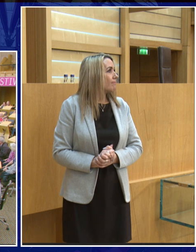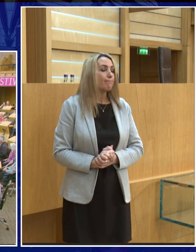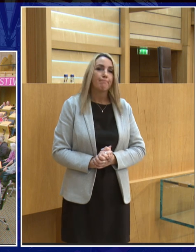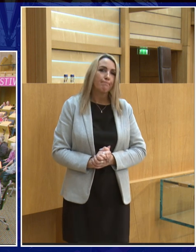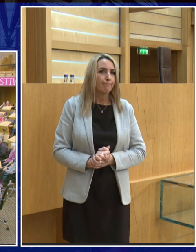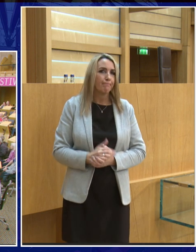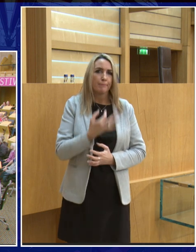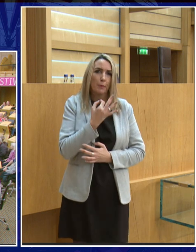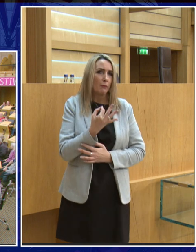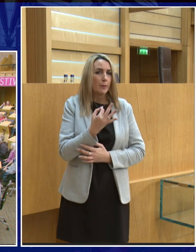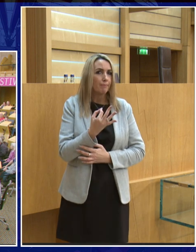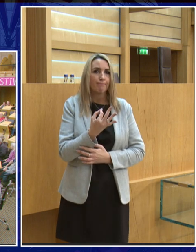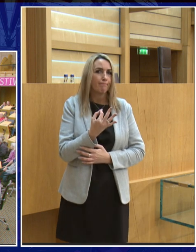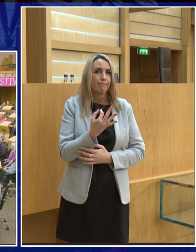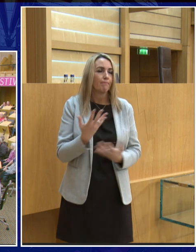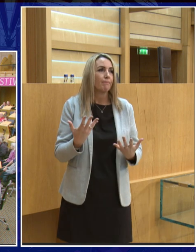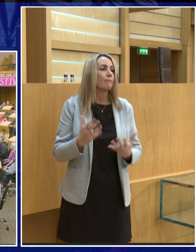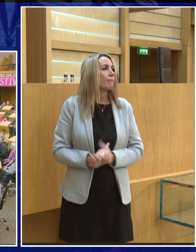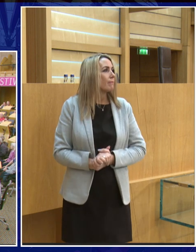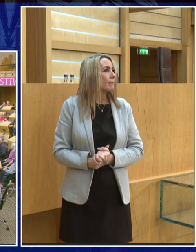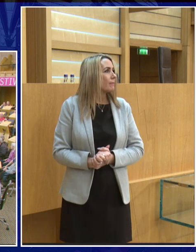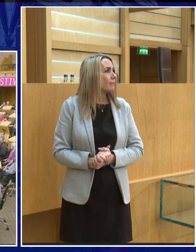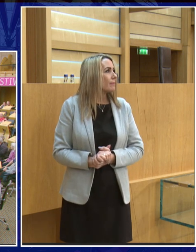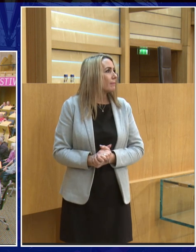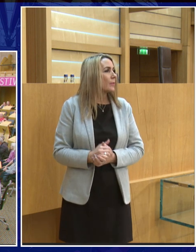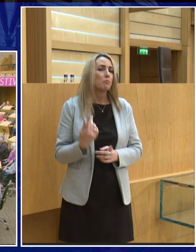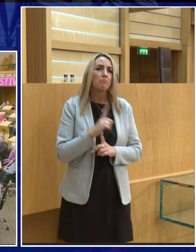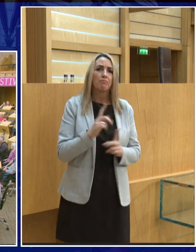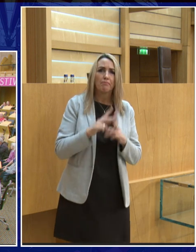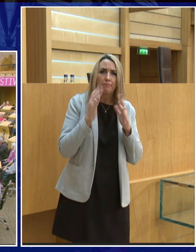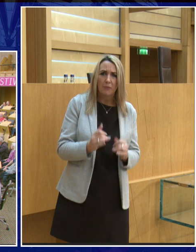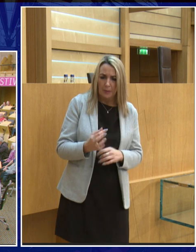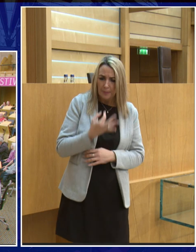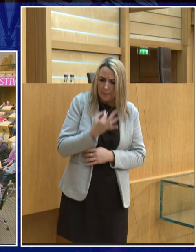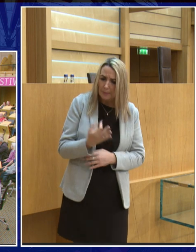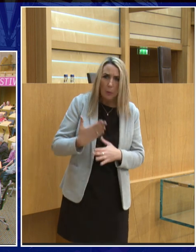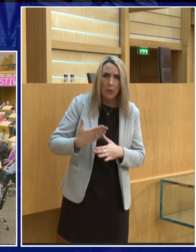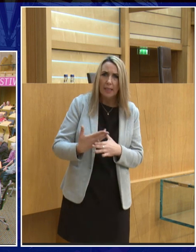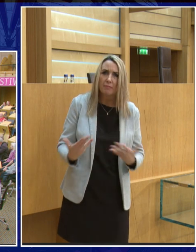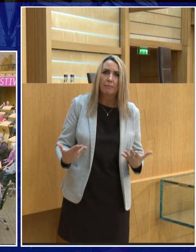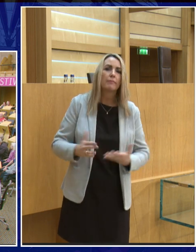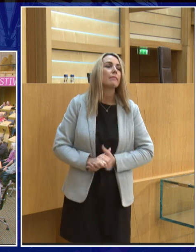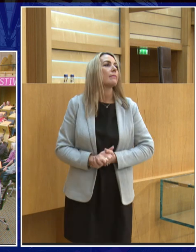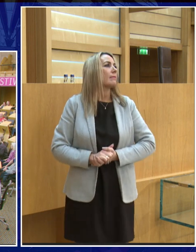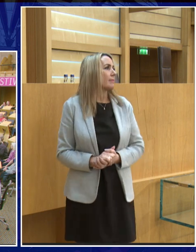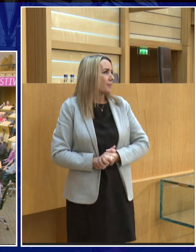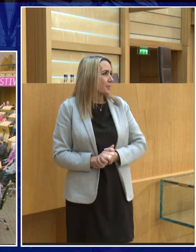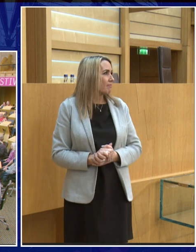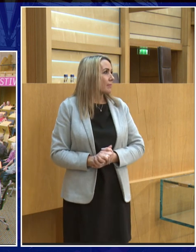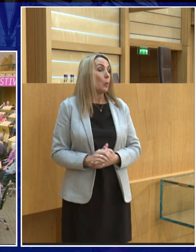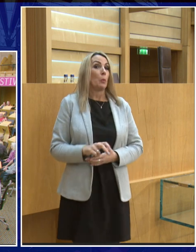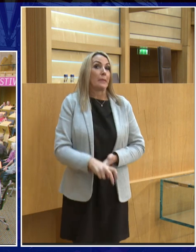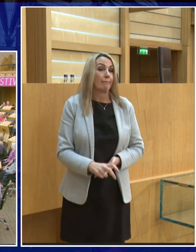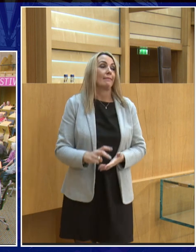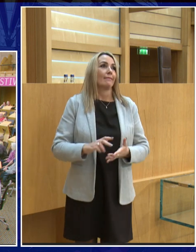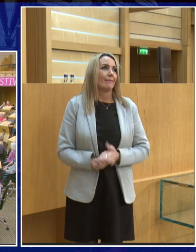no oh drums oh maybe because that light's up I'll need to wander over over here is it come on oh that